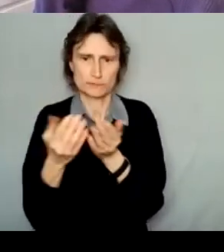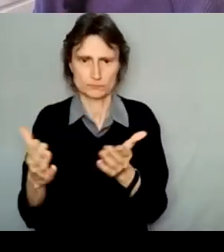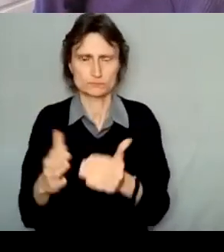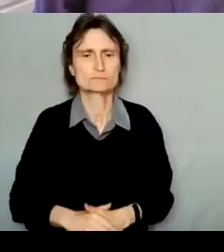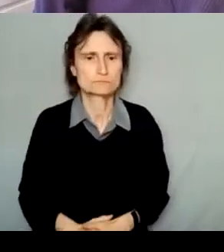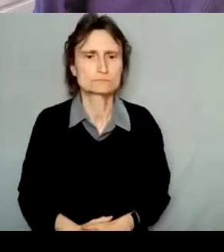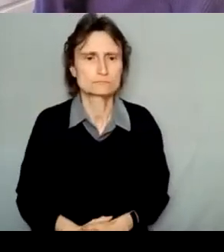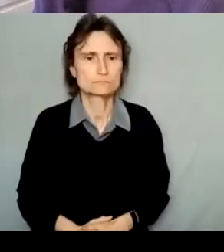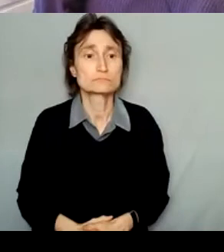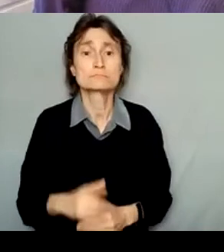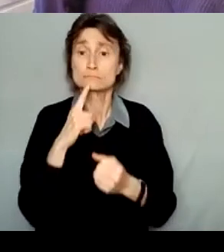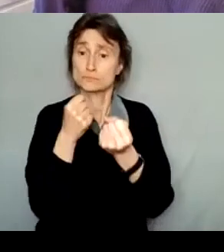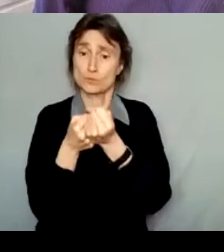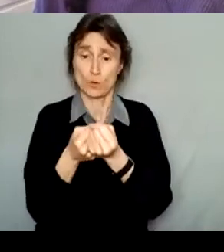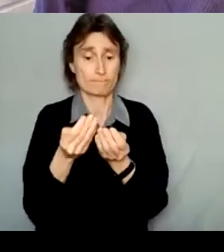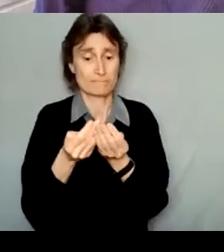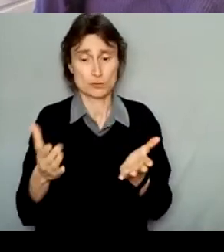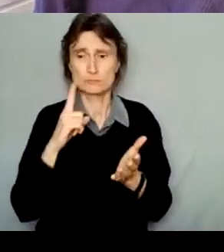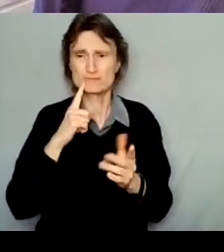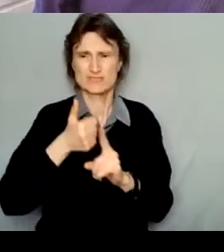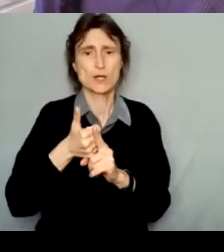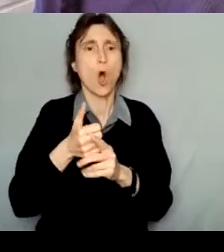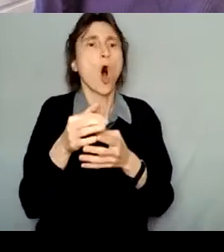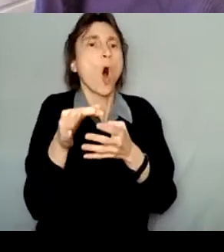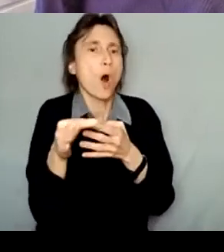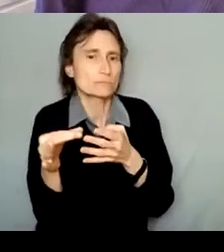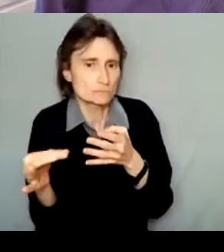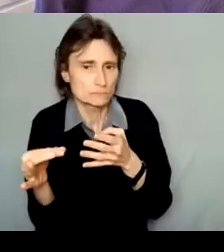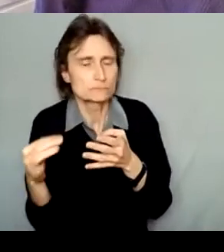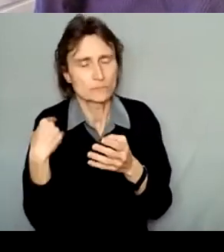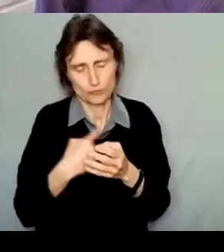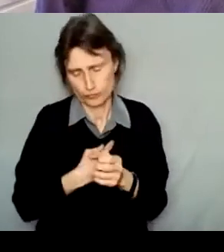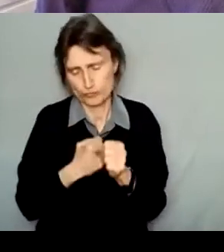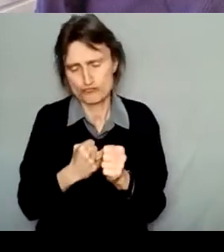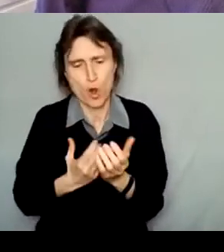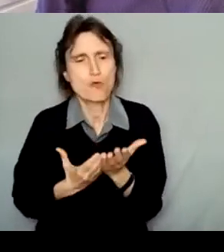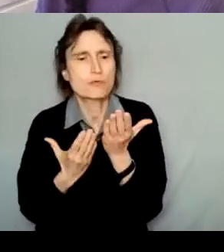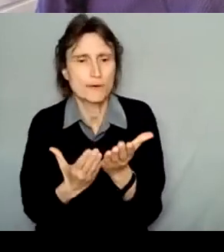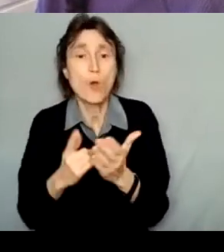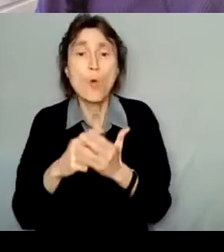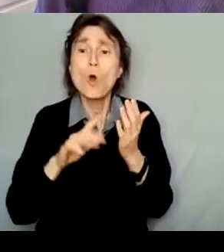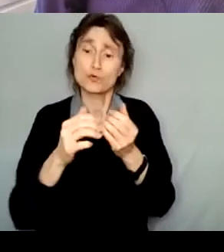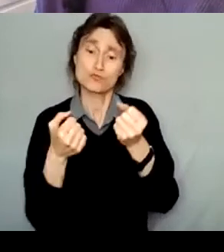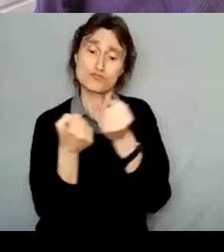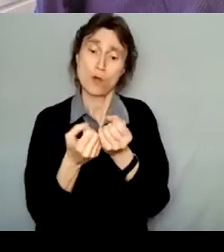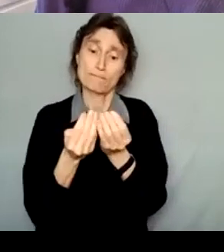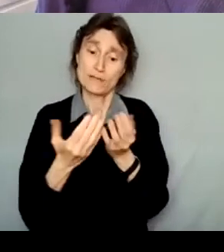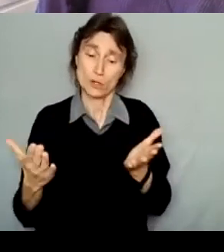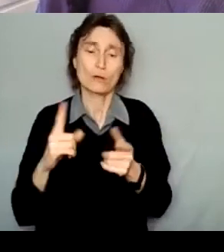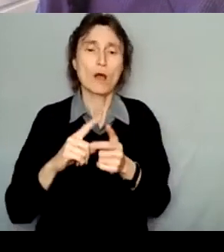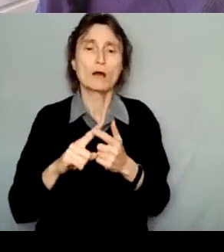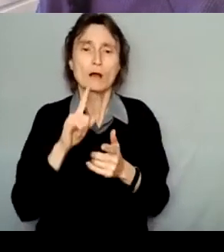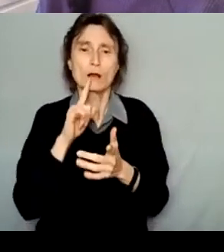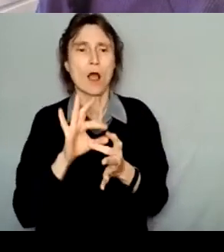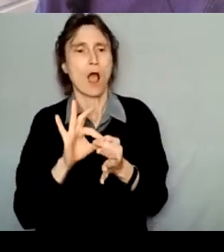While support material is optional, it's highly recommended. The support material you provide should be relevant and meaningful to your